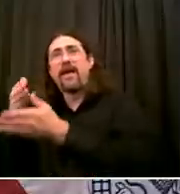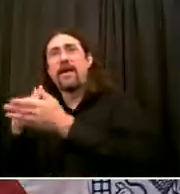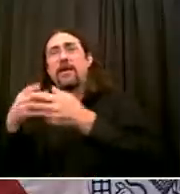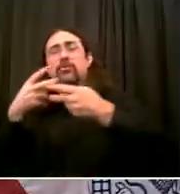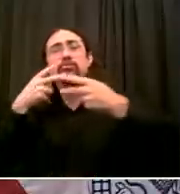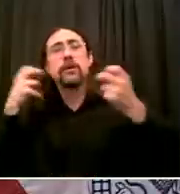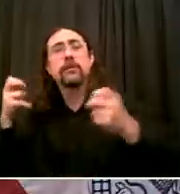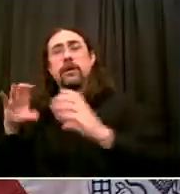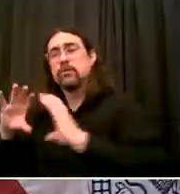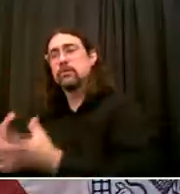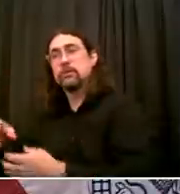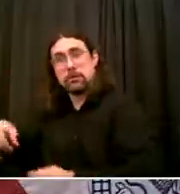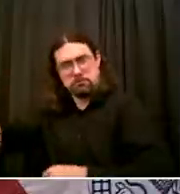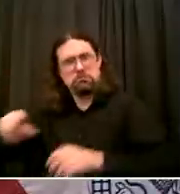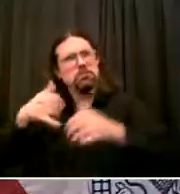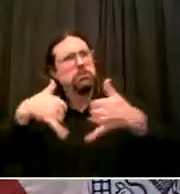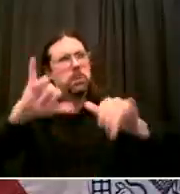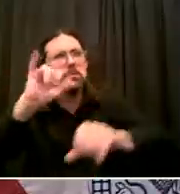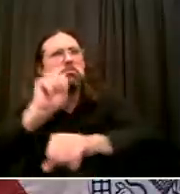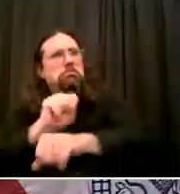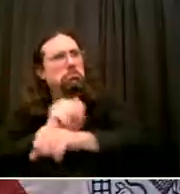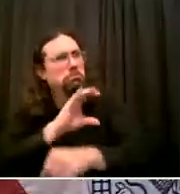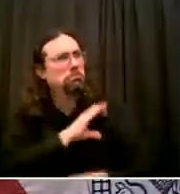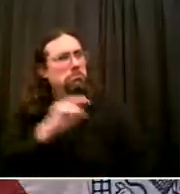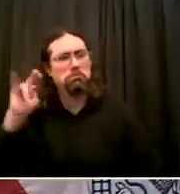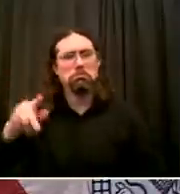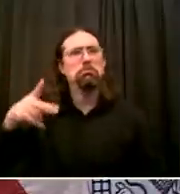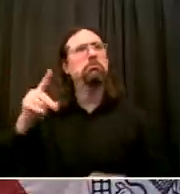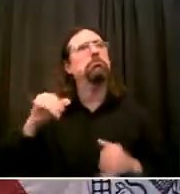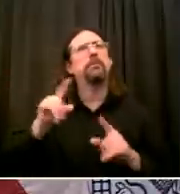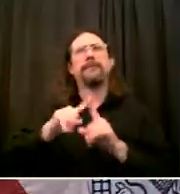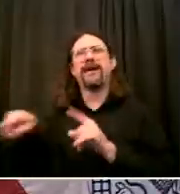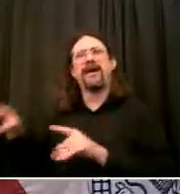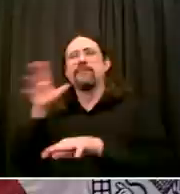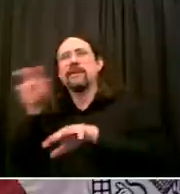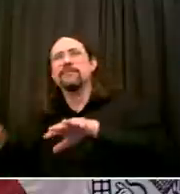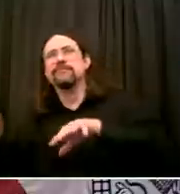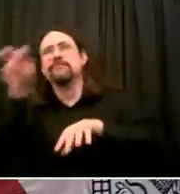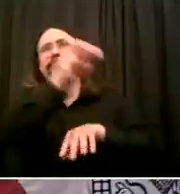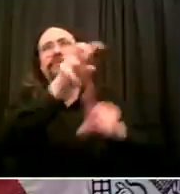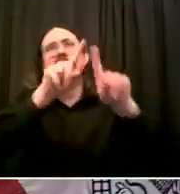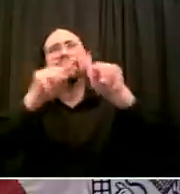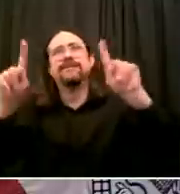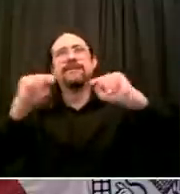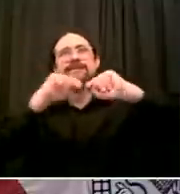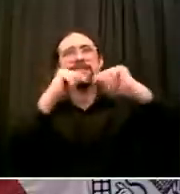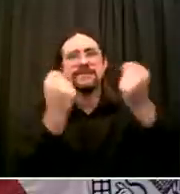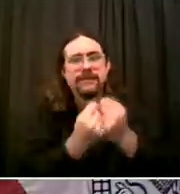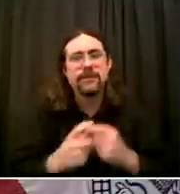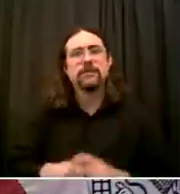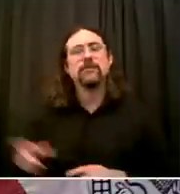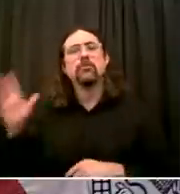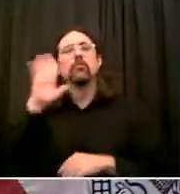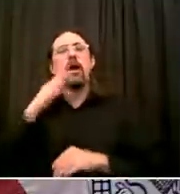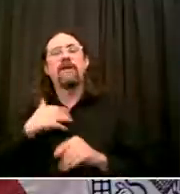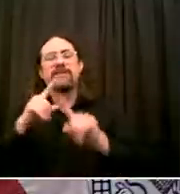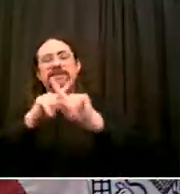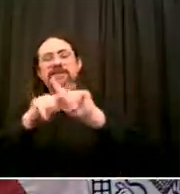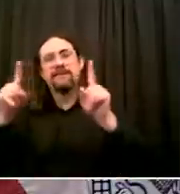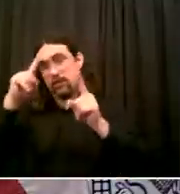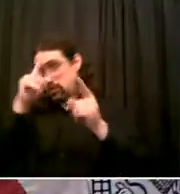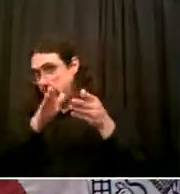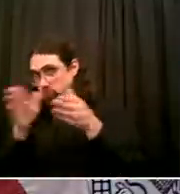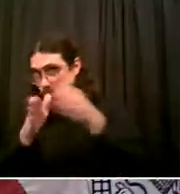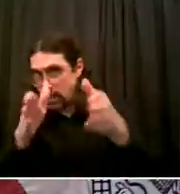and I could believe that with those new approaches They will be able to fight crime just as effectively if not more effectively and with more cooperation and